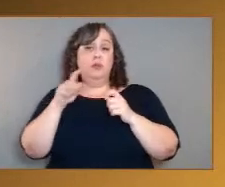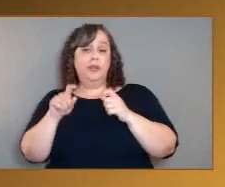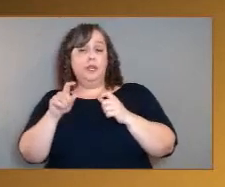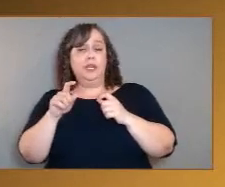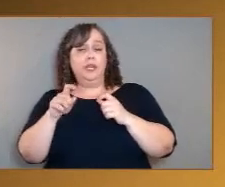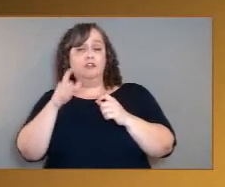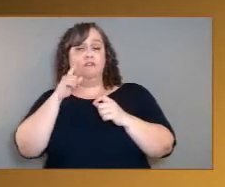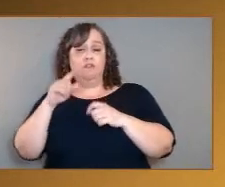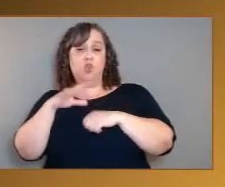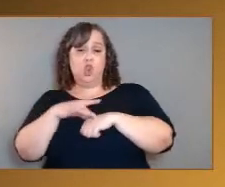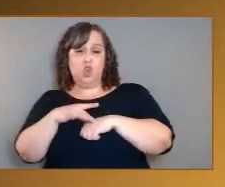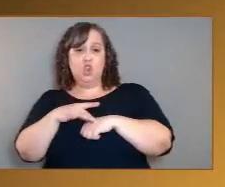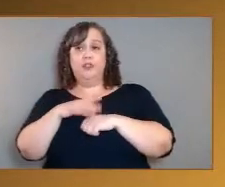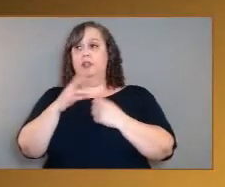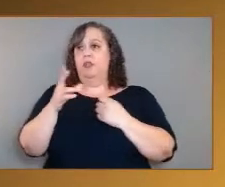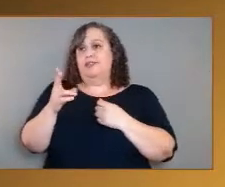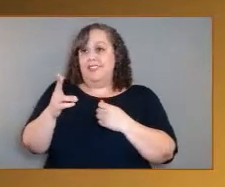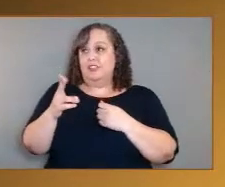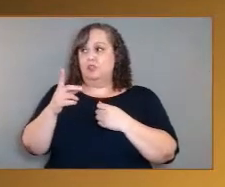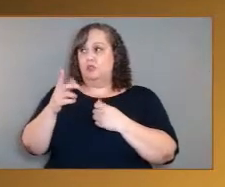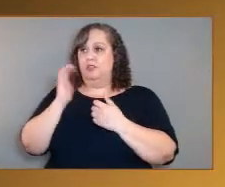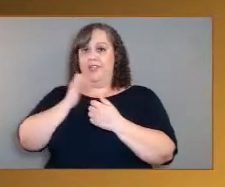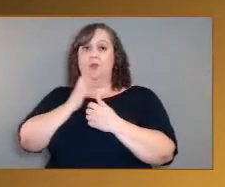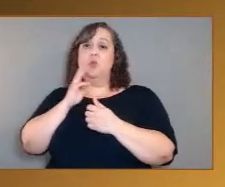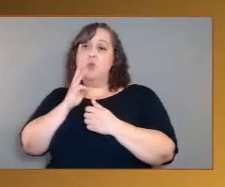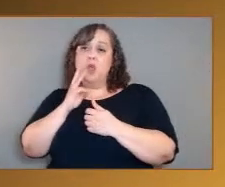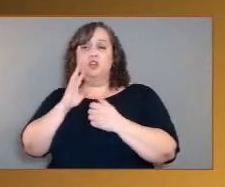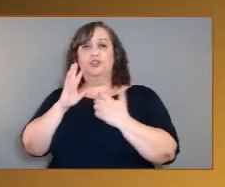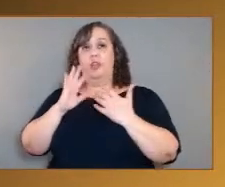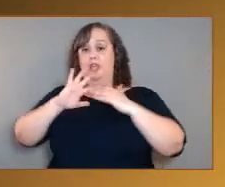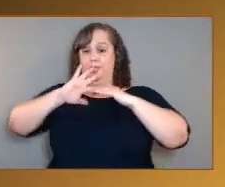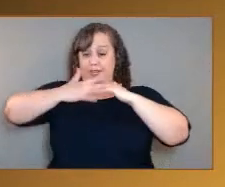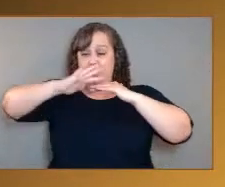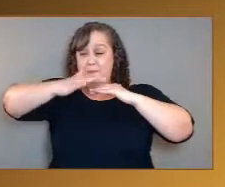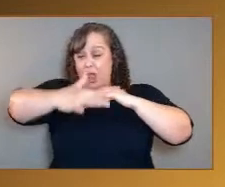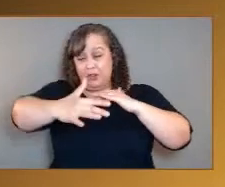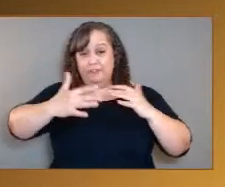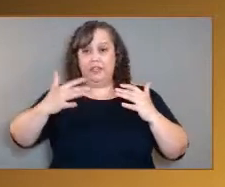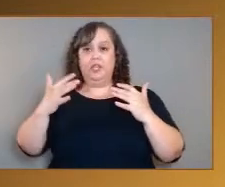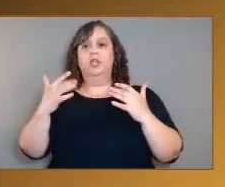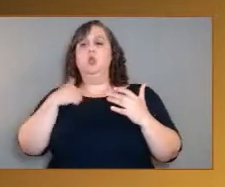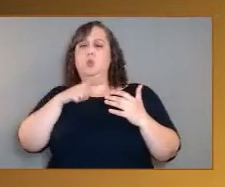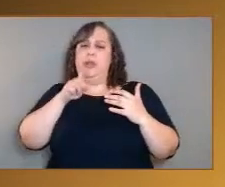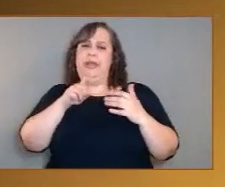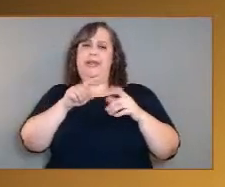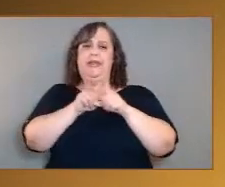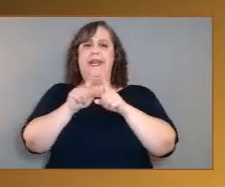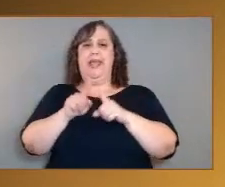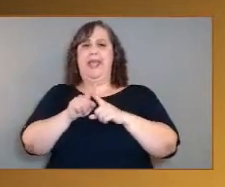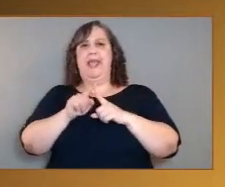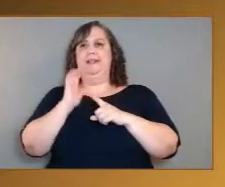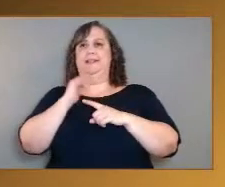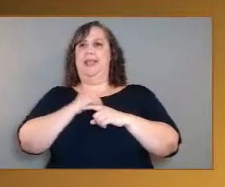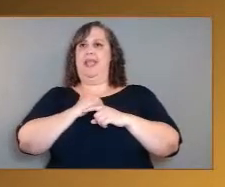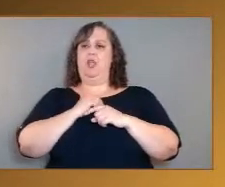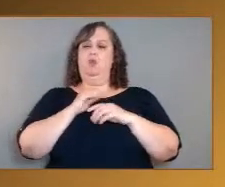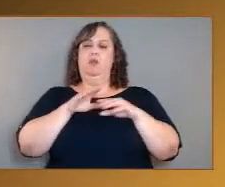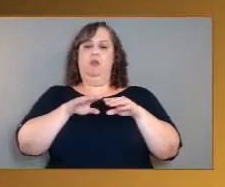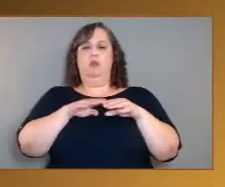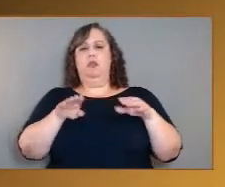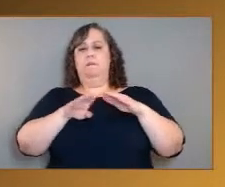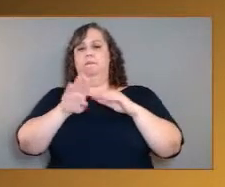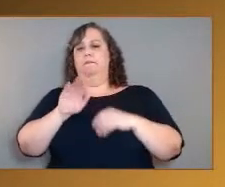need the history of water. We need all these features. We need the topography of Venus as a primary boundary condition. We need to know why it's very slow